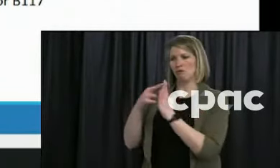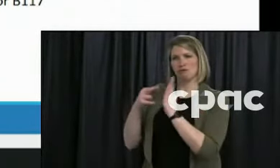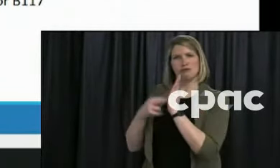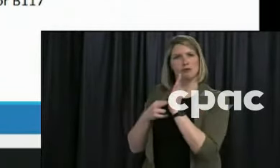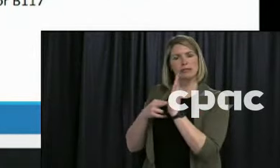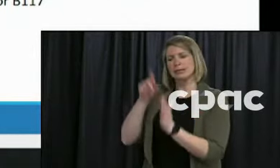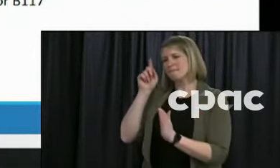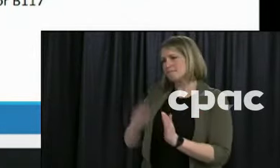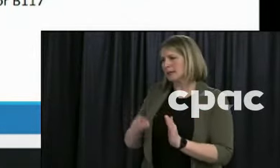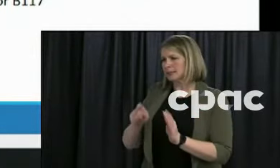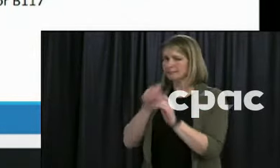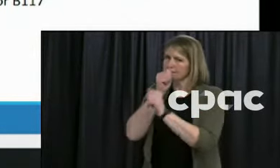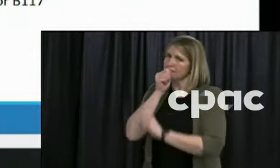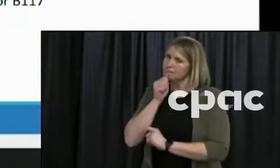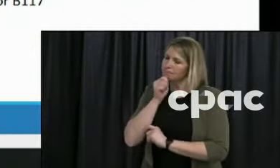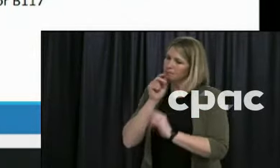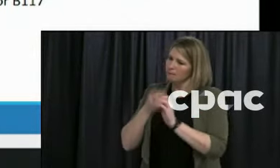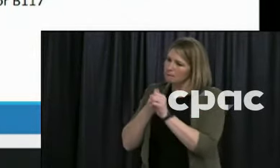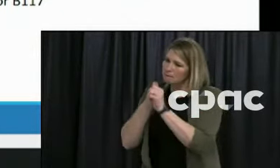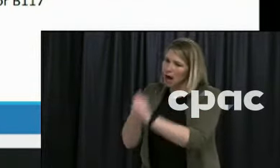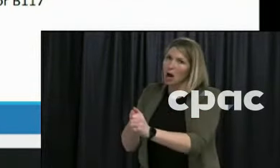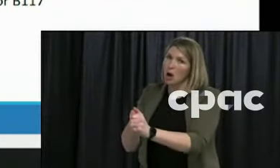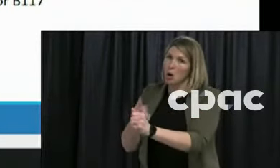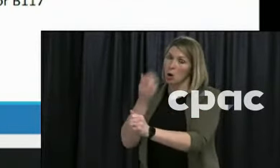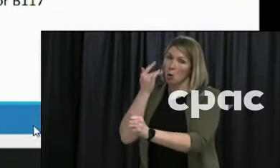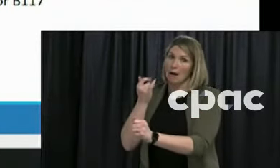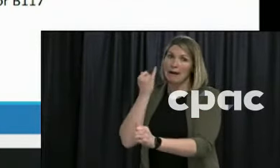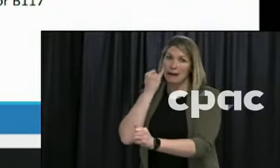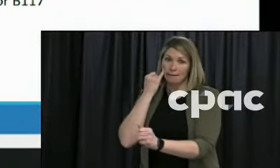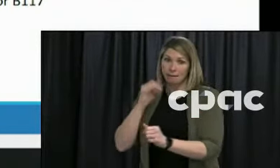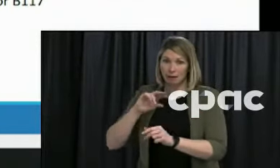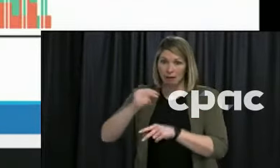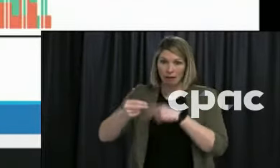cases more cases means more health consequences.